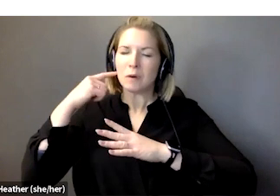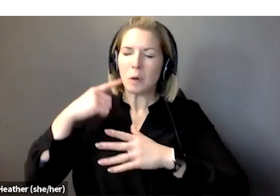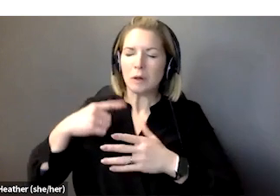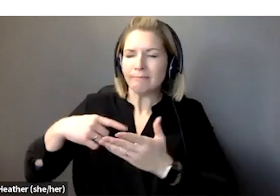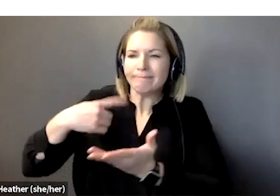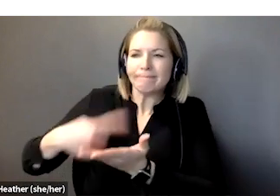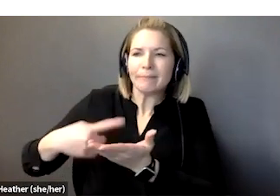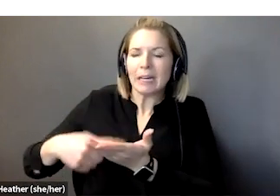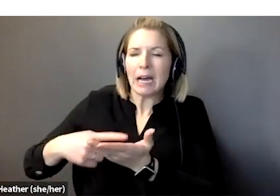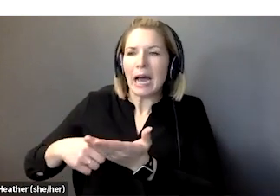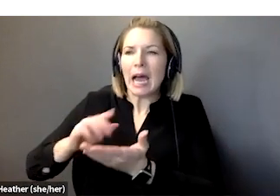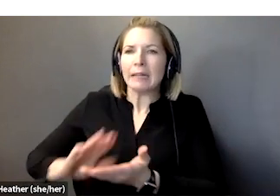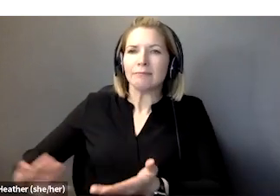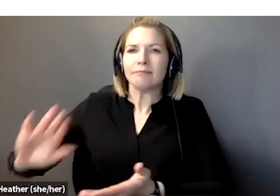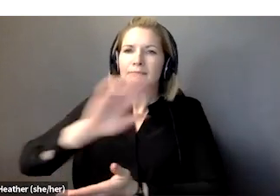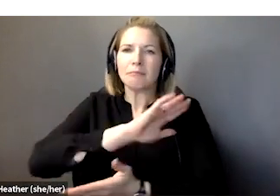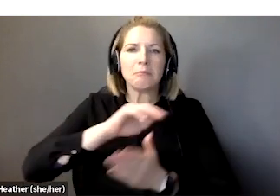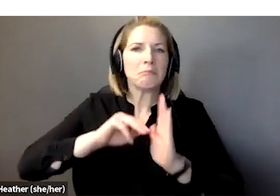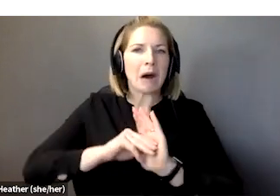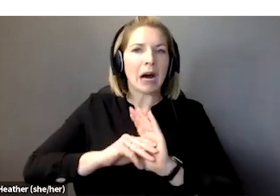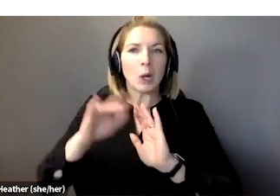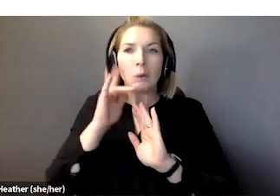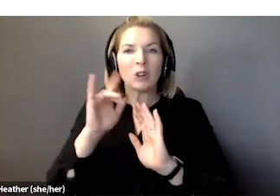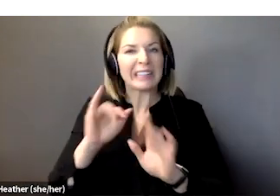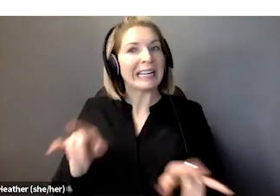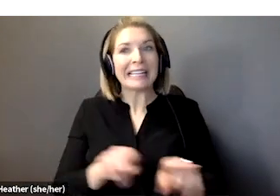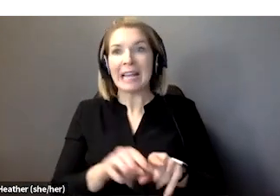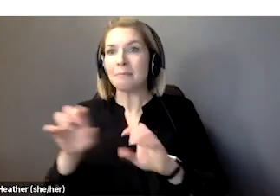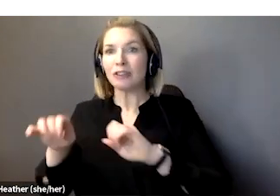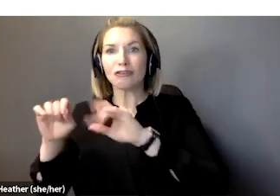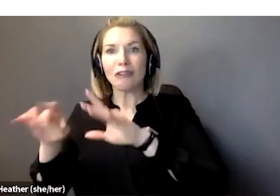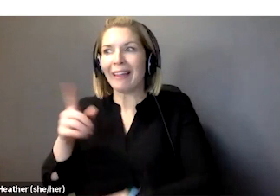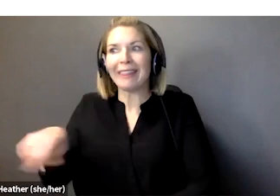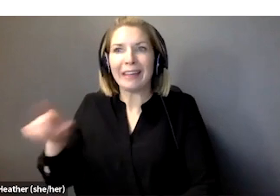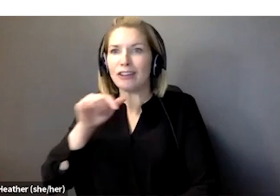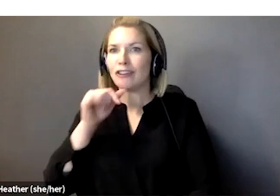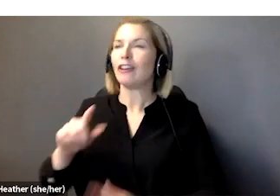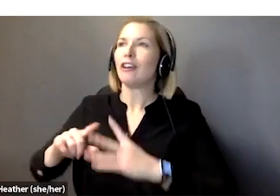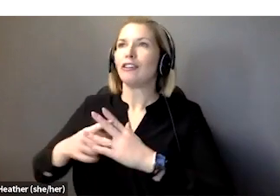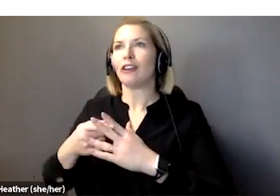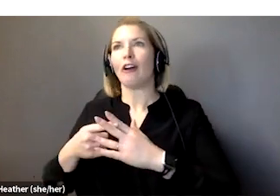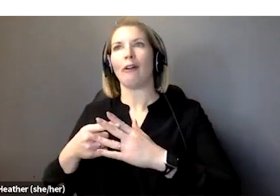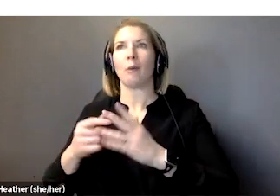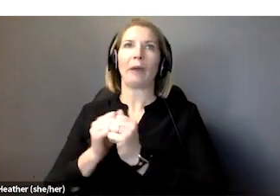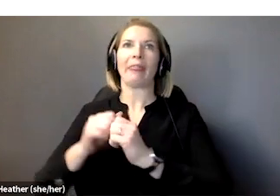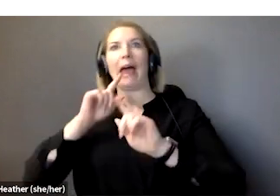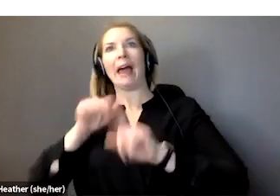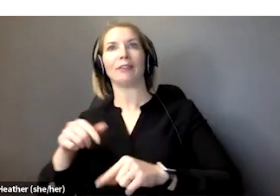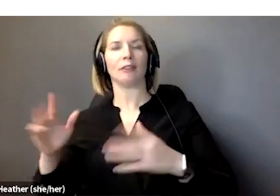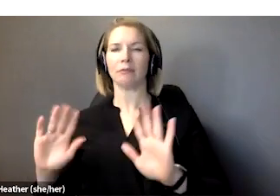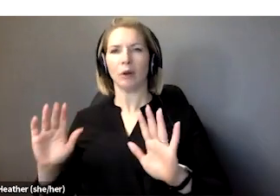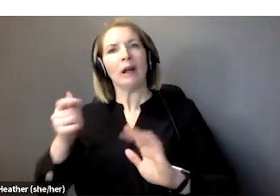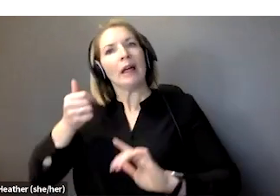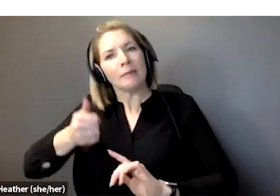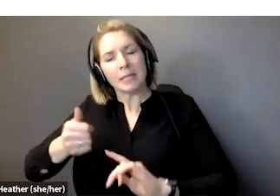national model would look like, much like in Australia, they didn't start with a known answer, they had to create